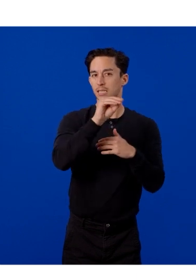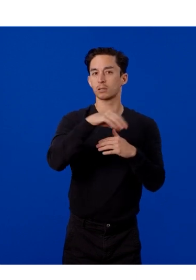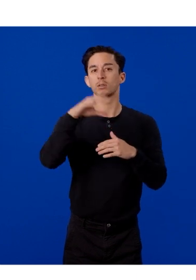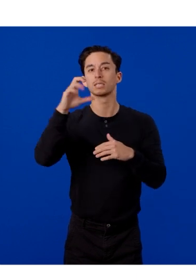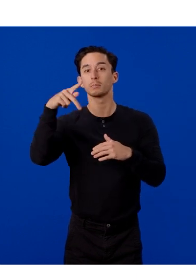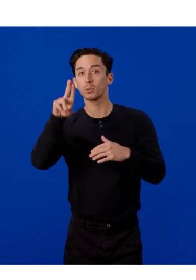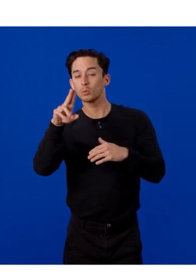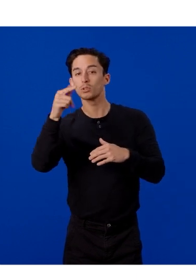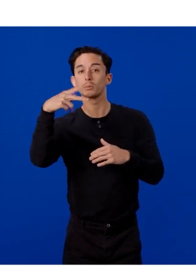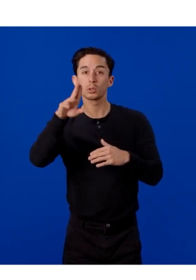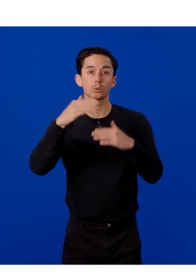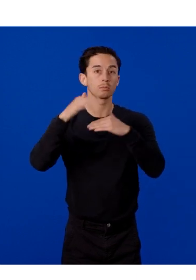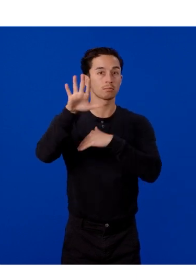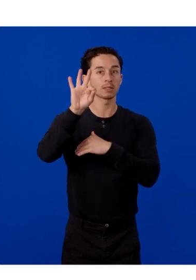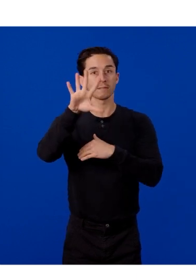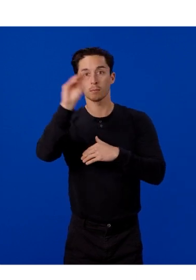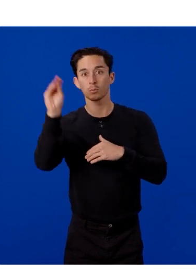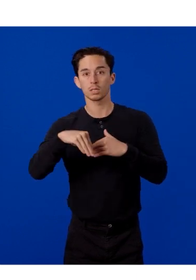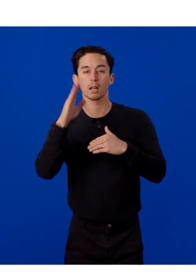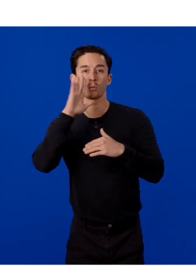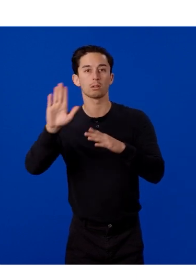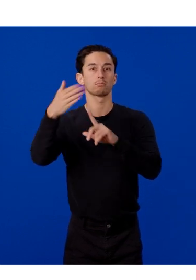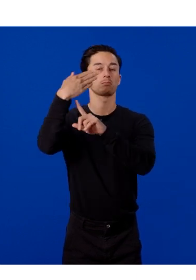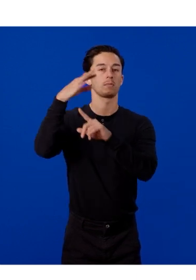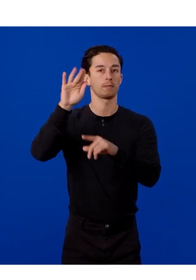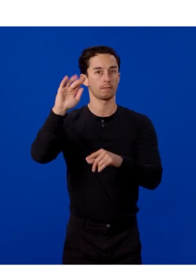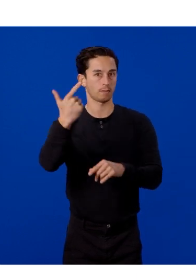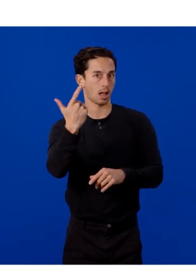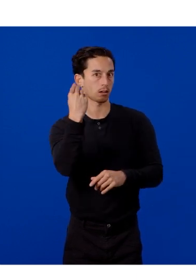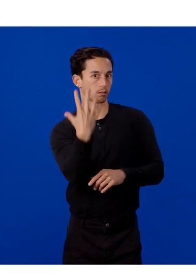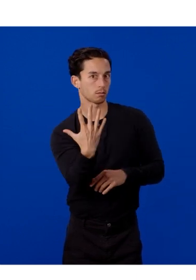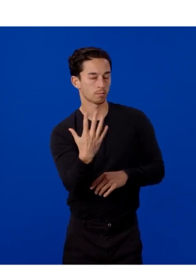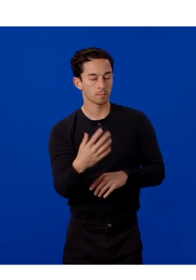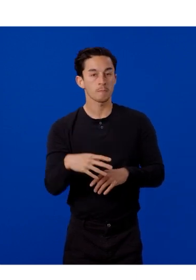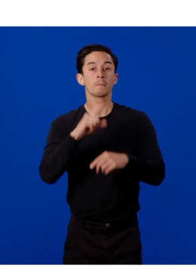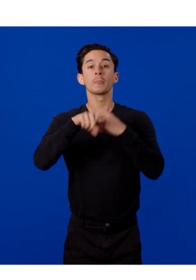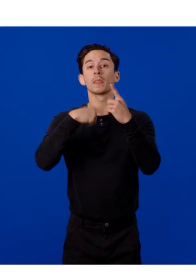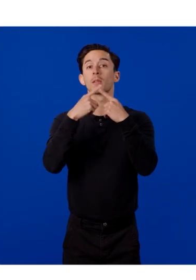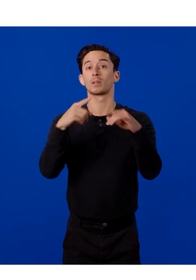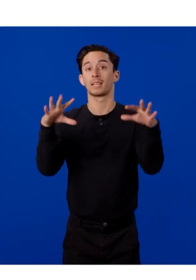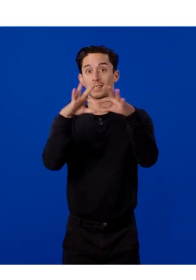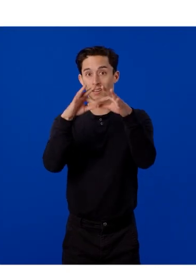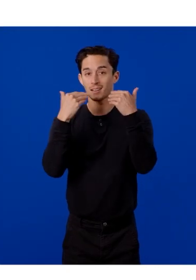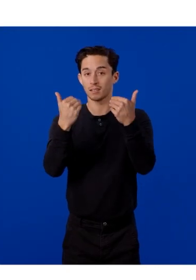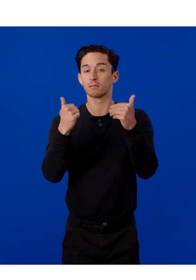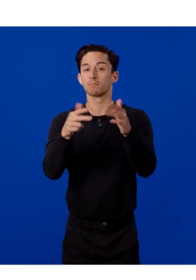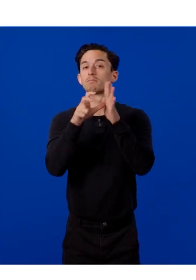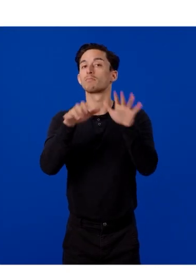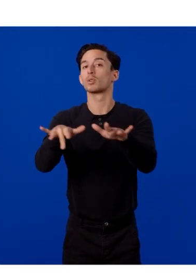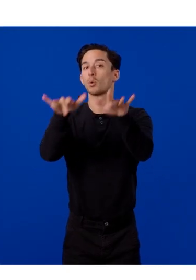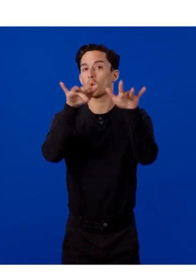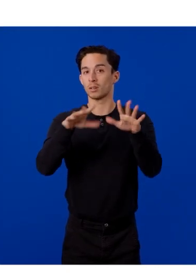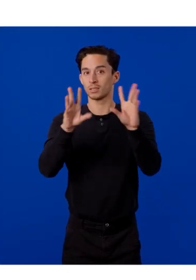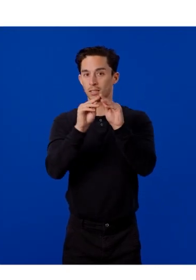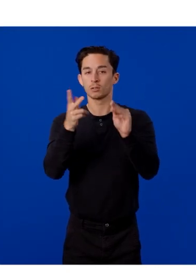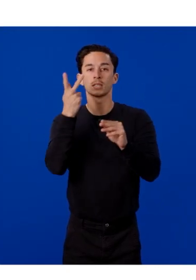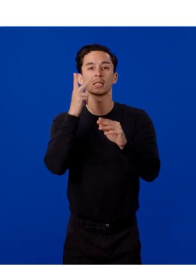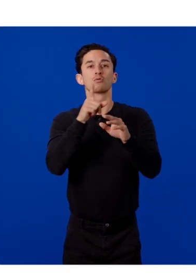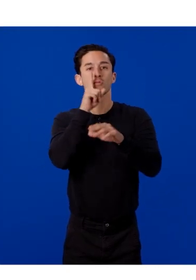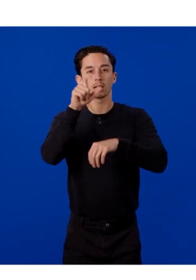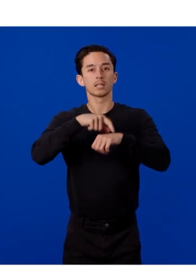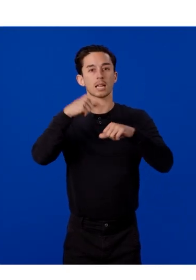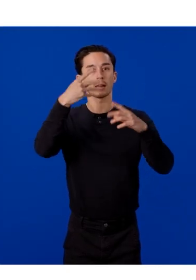usage exceeding 95%. Once connected, record your session and watch the real-time graph scroll.